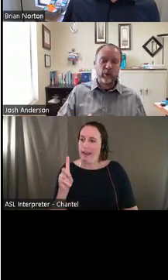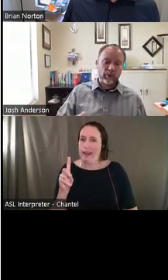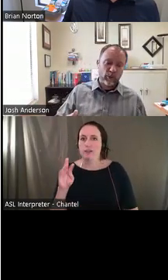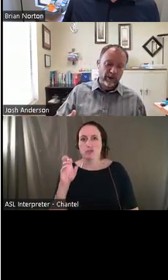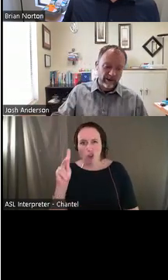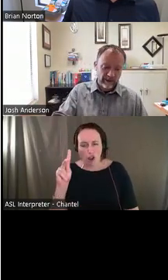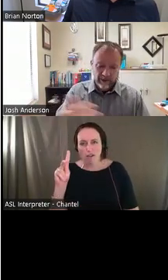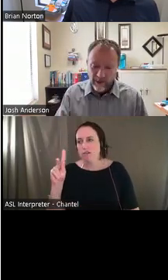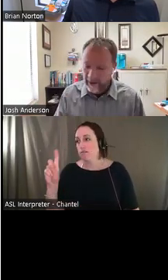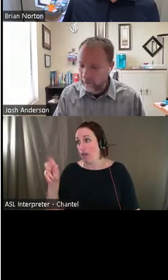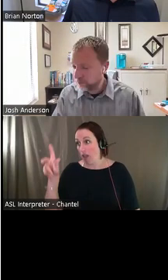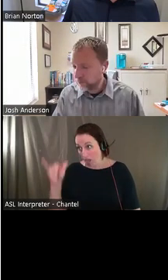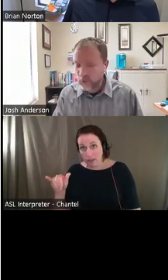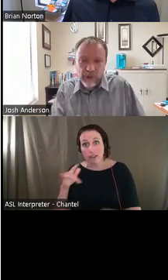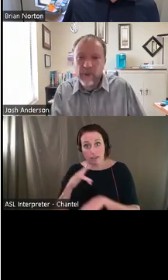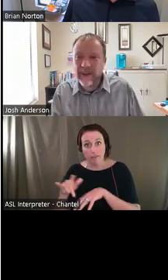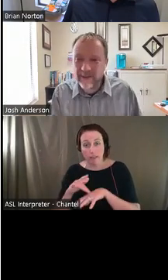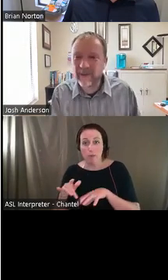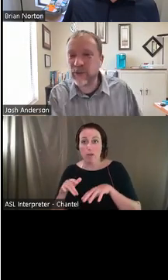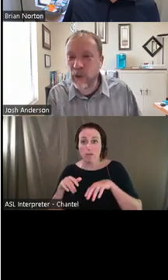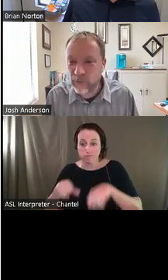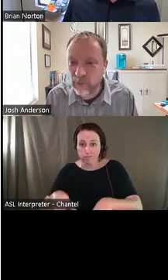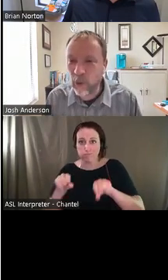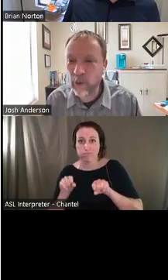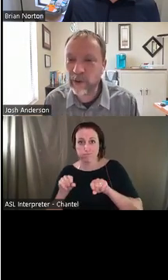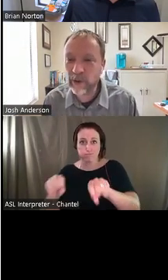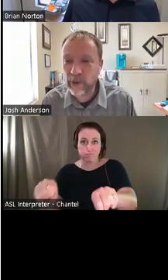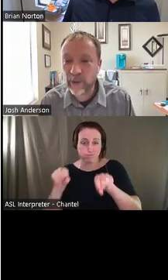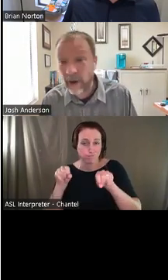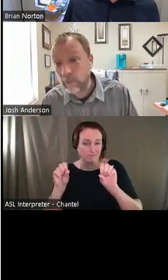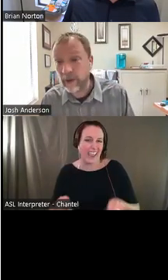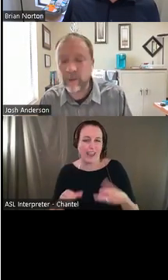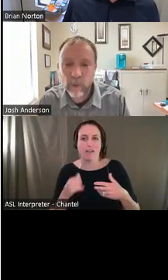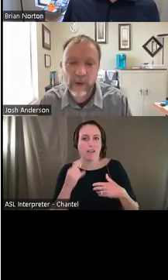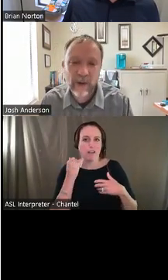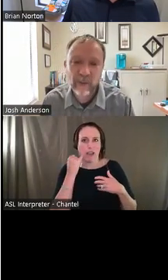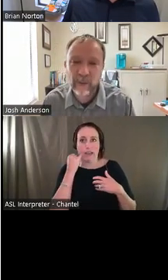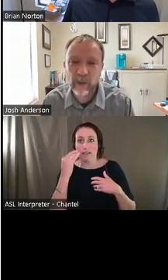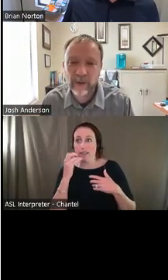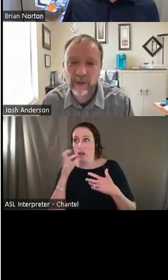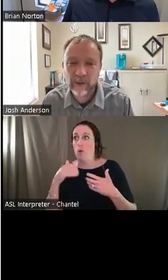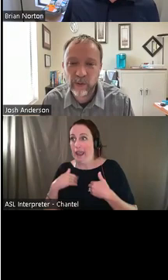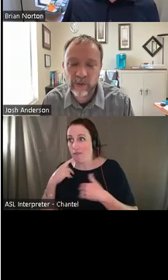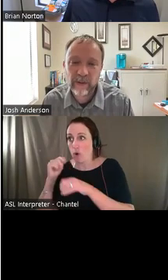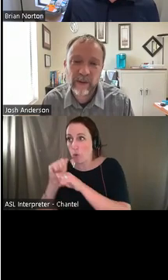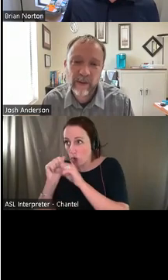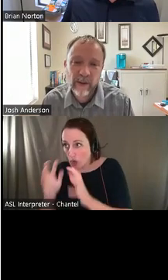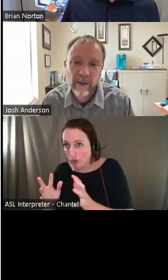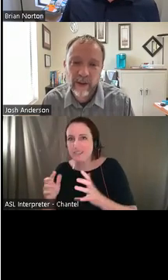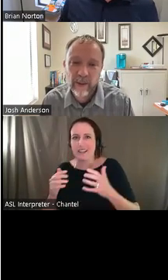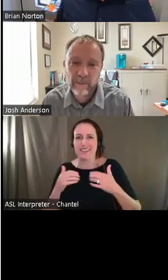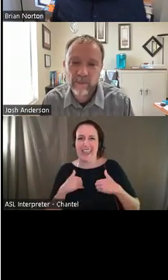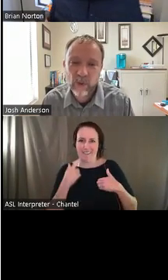be available to employees. If not, there should be a shelf somewhere where you can just go and grab one and pull it off and be able to, to use it.